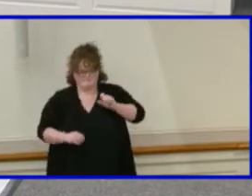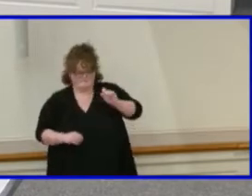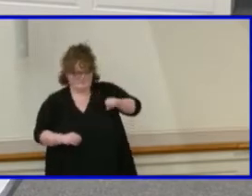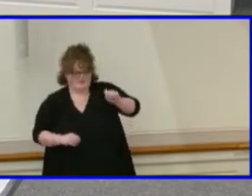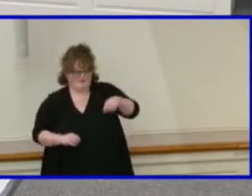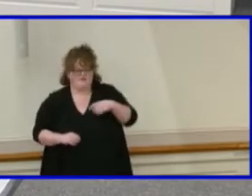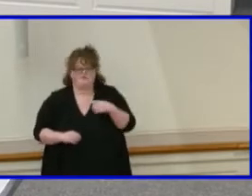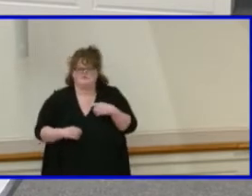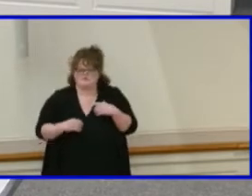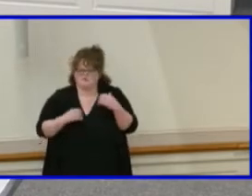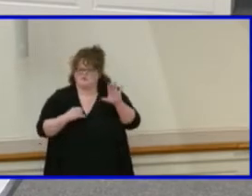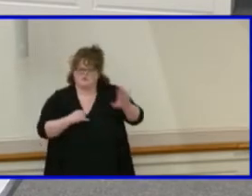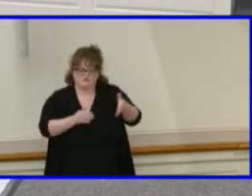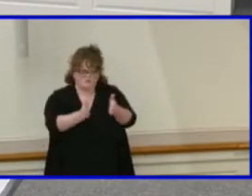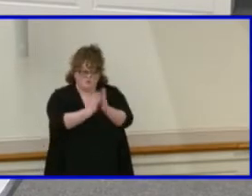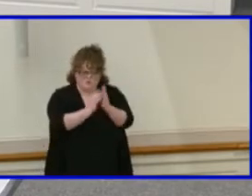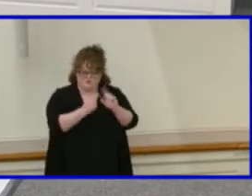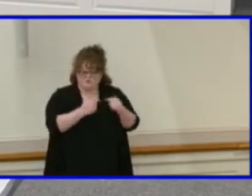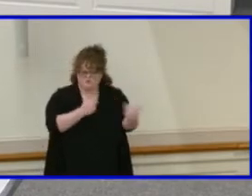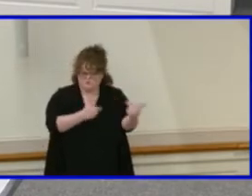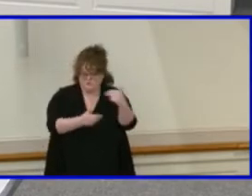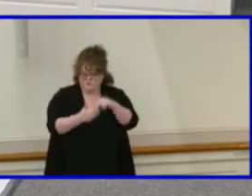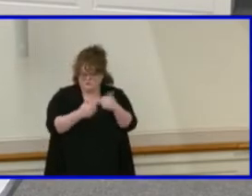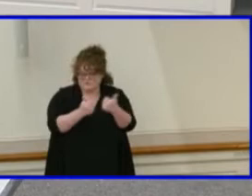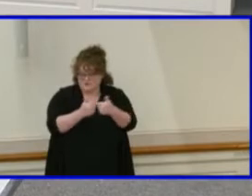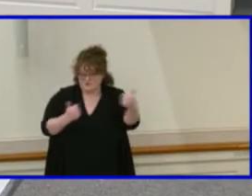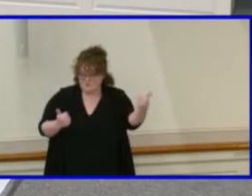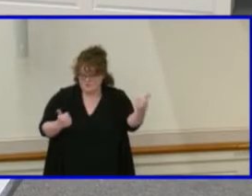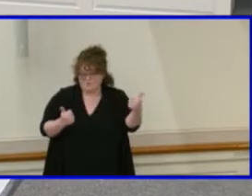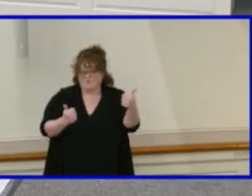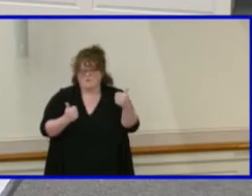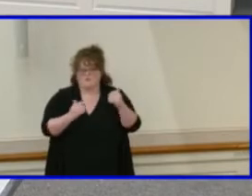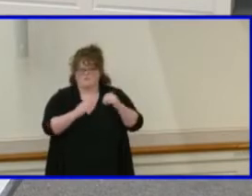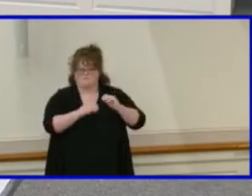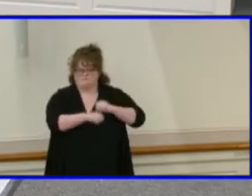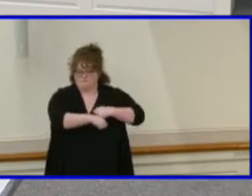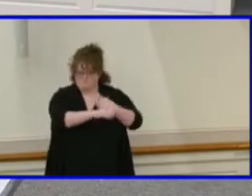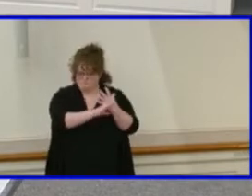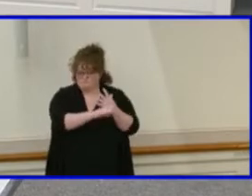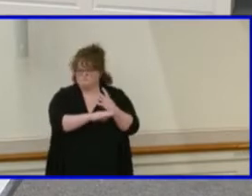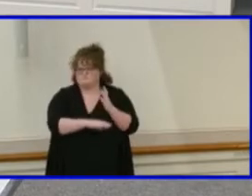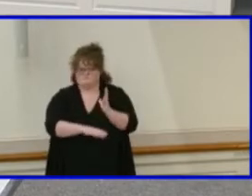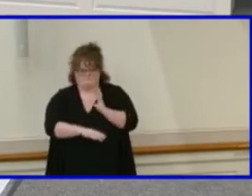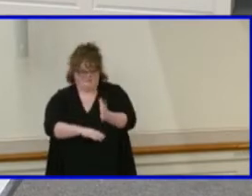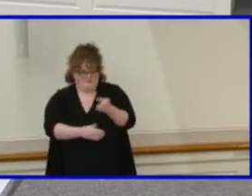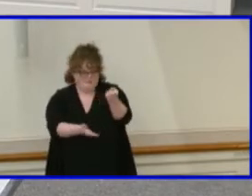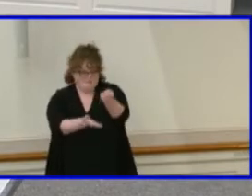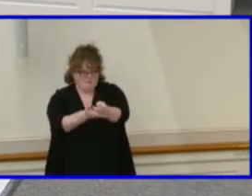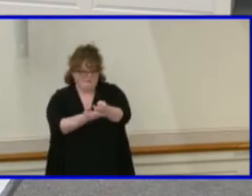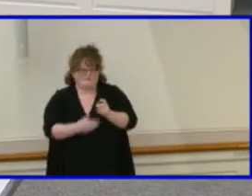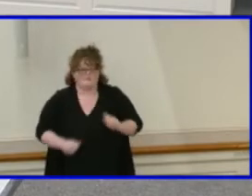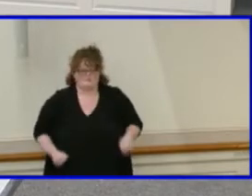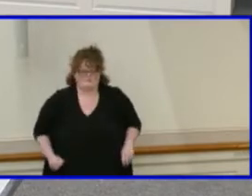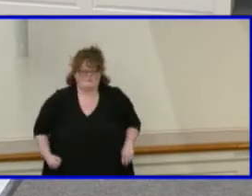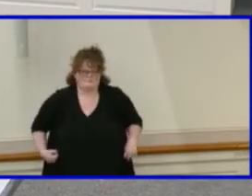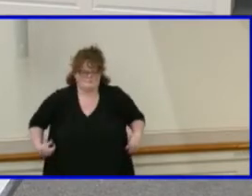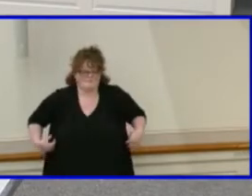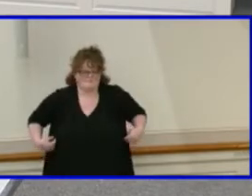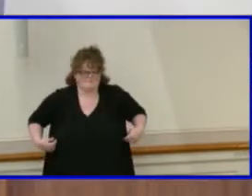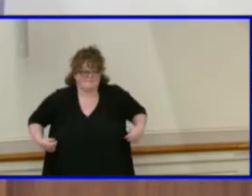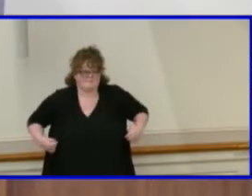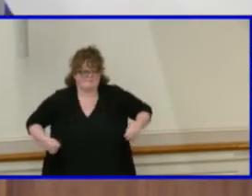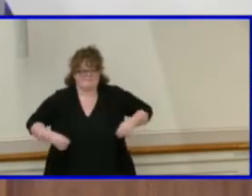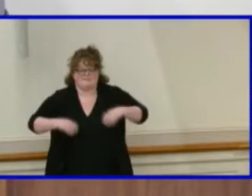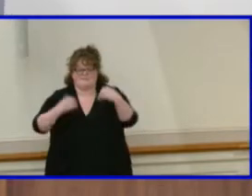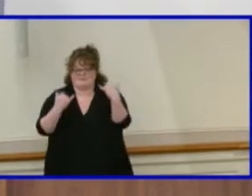request to participate in this meeting from a remote location has been approved. This meeting is